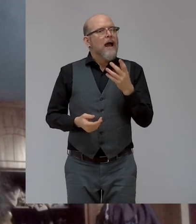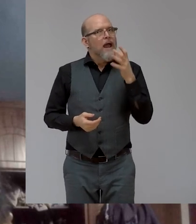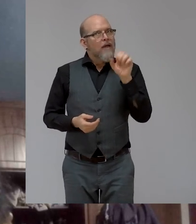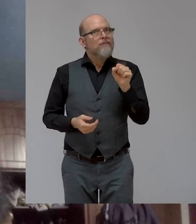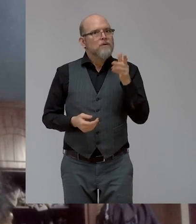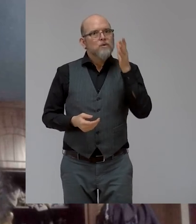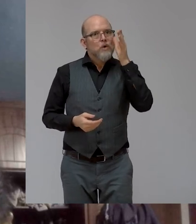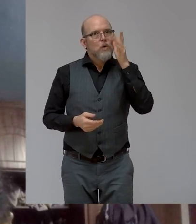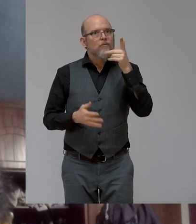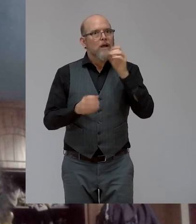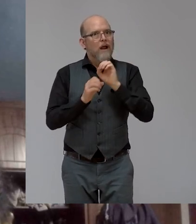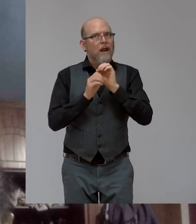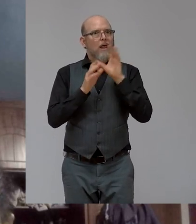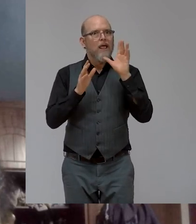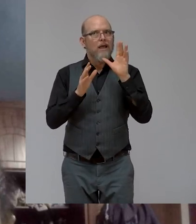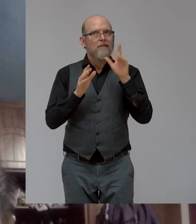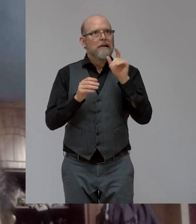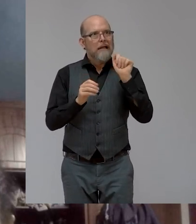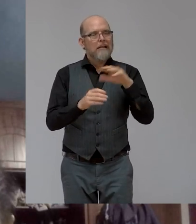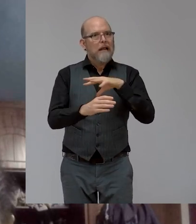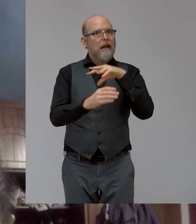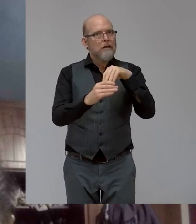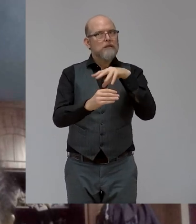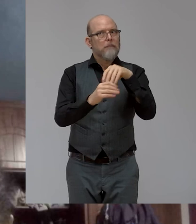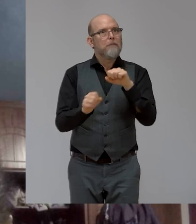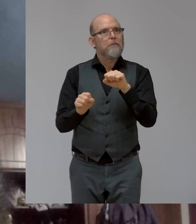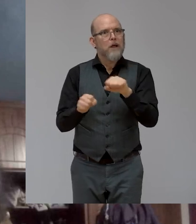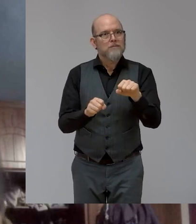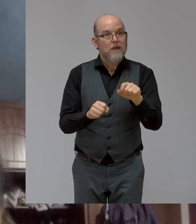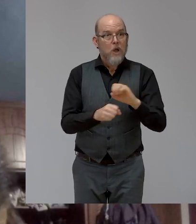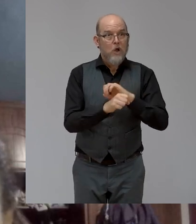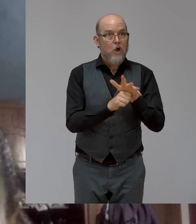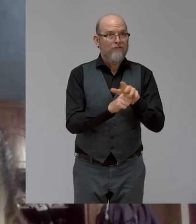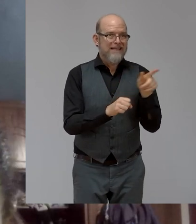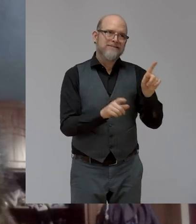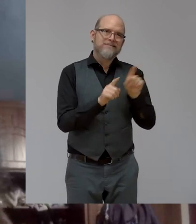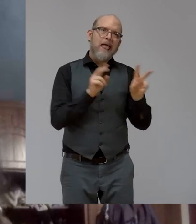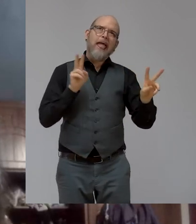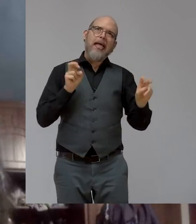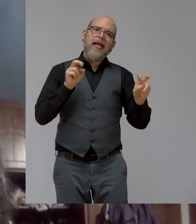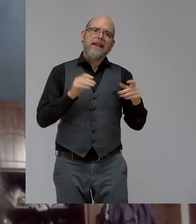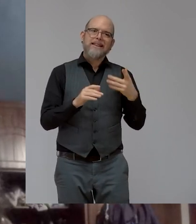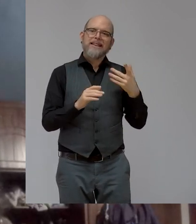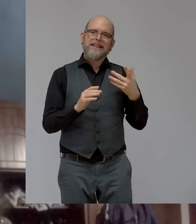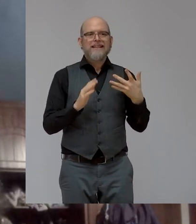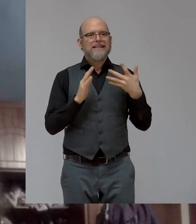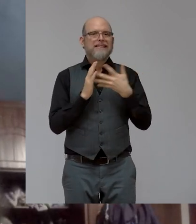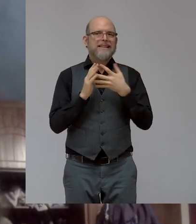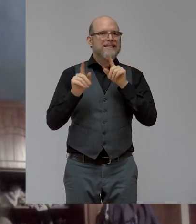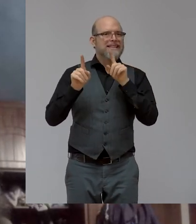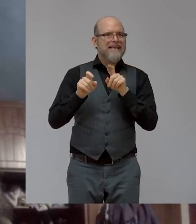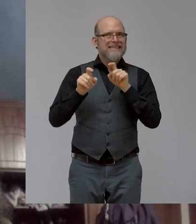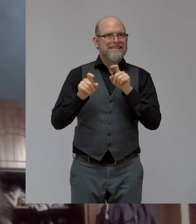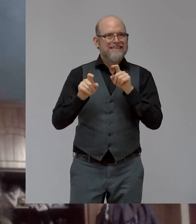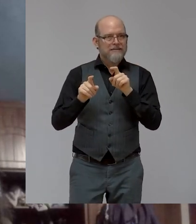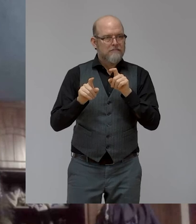for inclusion and it's possible and COVID was a test that it's again possible. Thank you. You see, that's why you are such